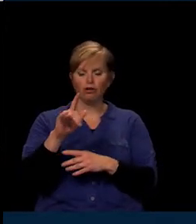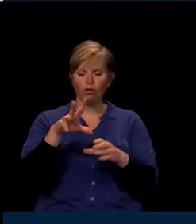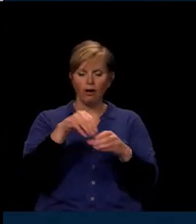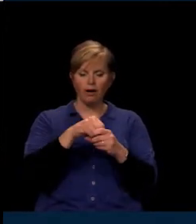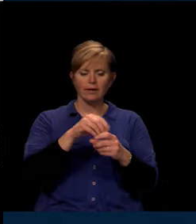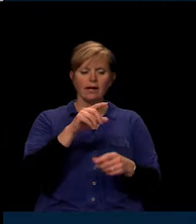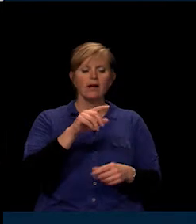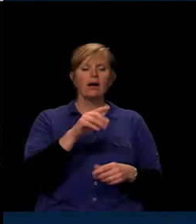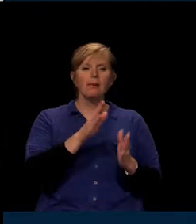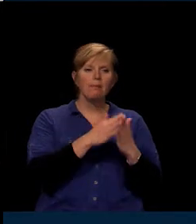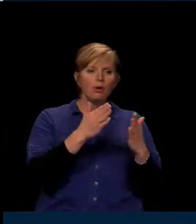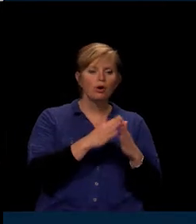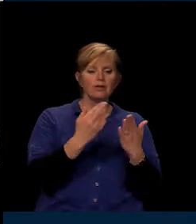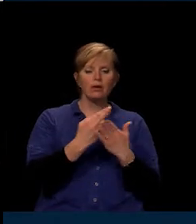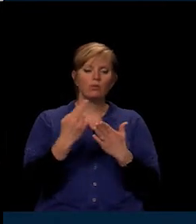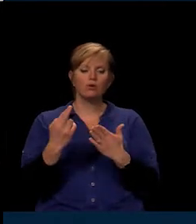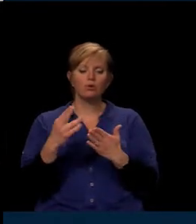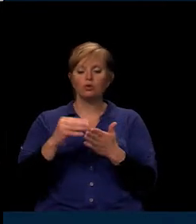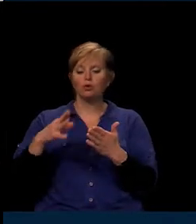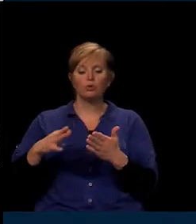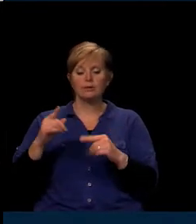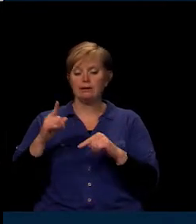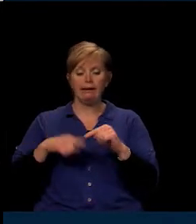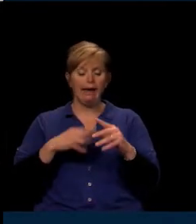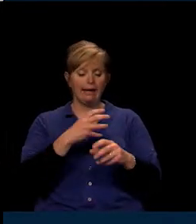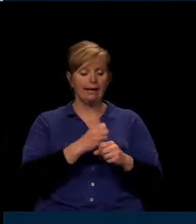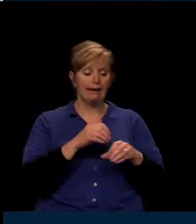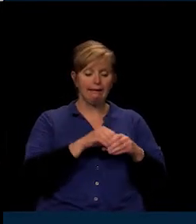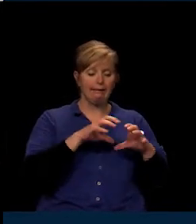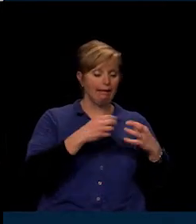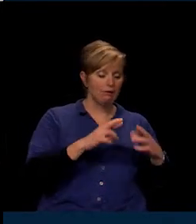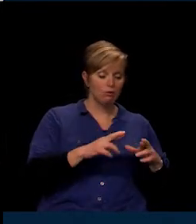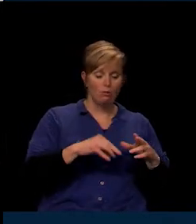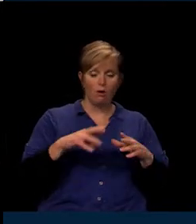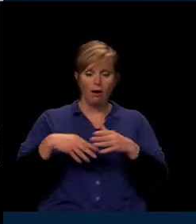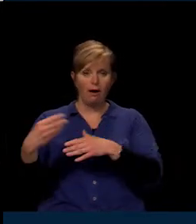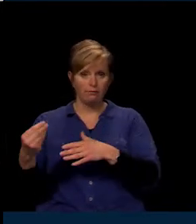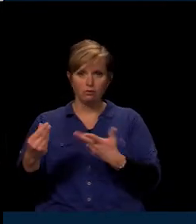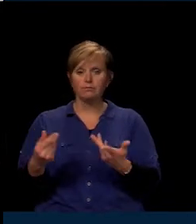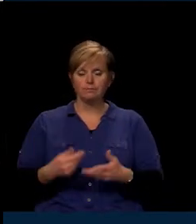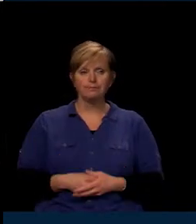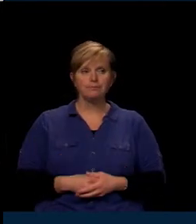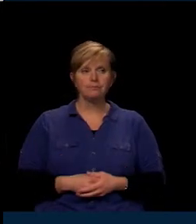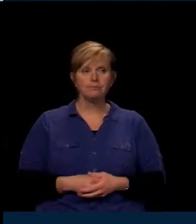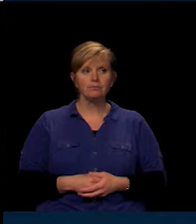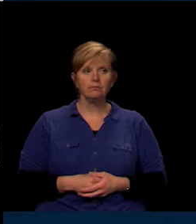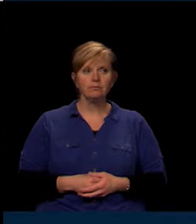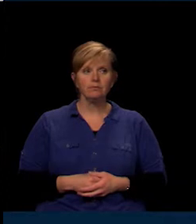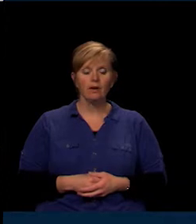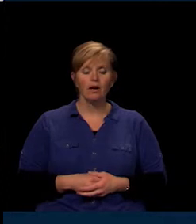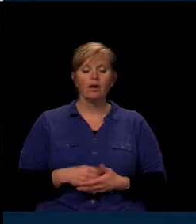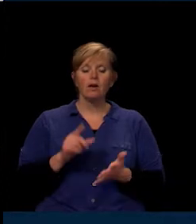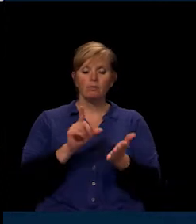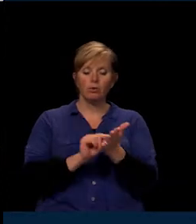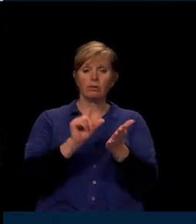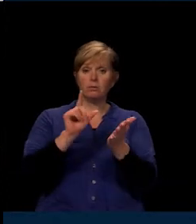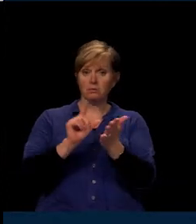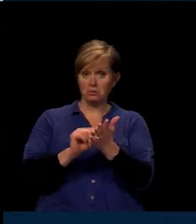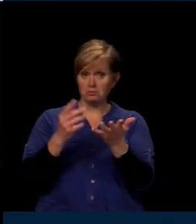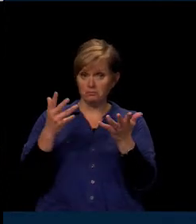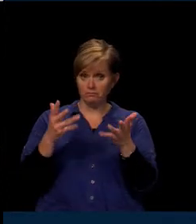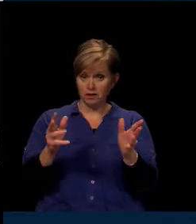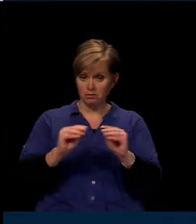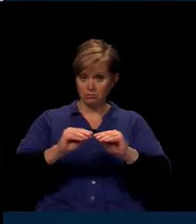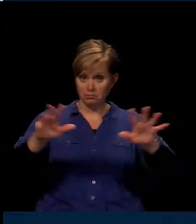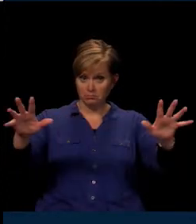available to students both in the classroom and once they leave the classroom. As you know, once print media is published, it